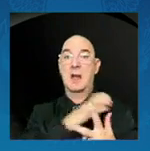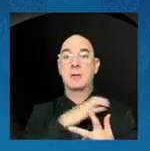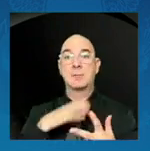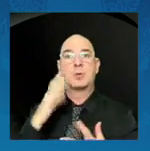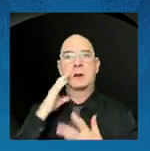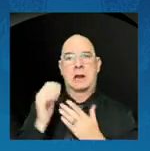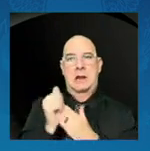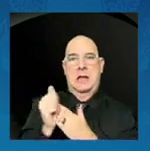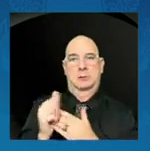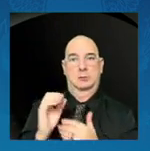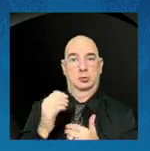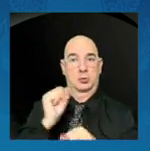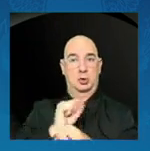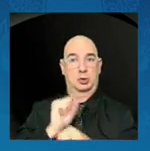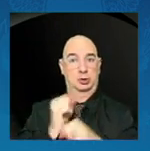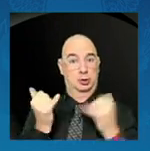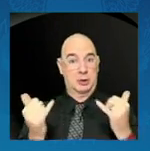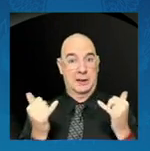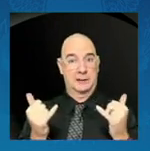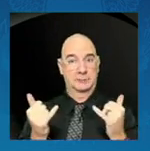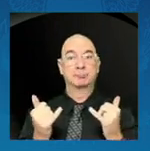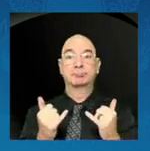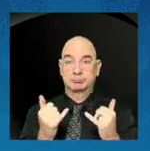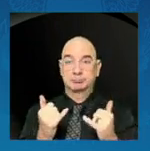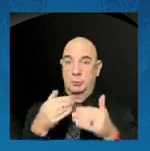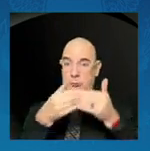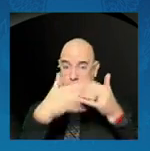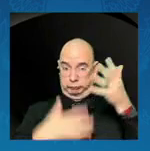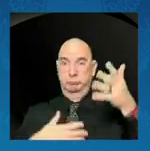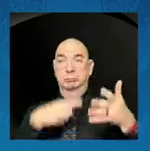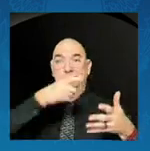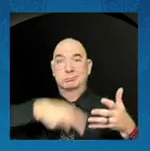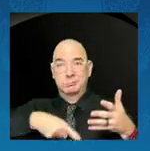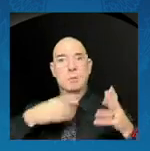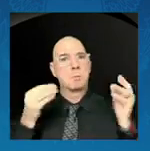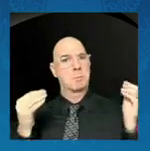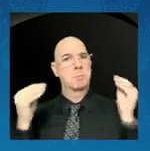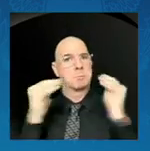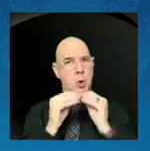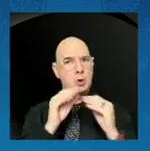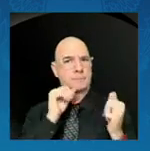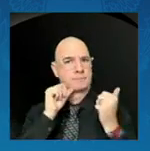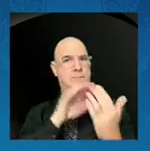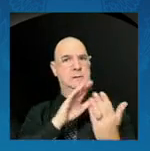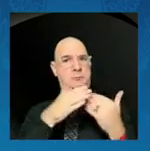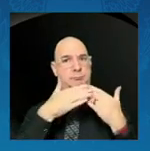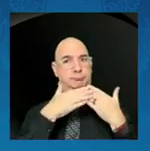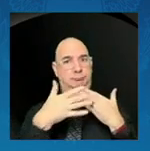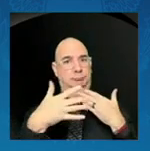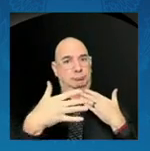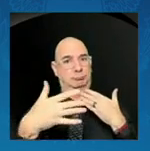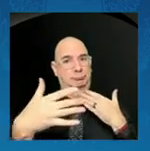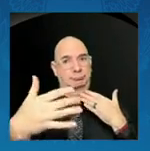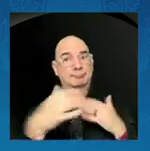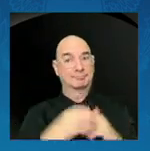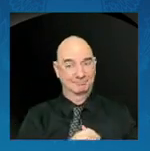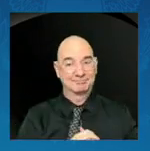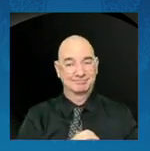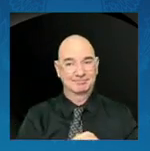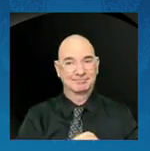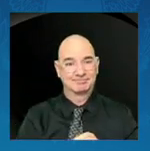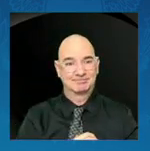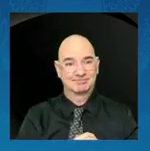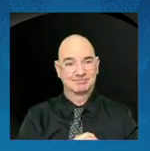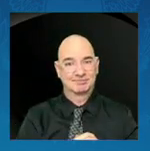And there are many more. That this council. Will address. In the days. And the weeks. And the months. Ahead. So keeping.